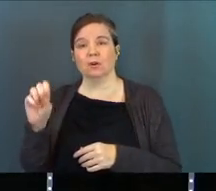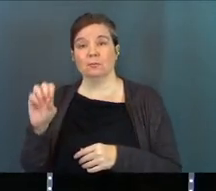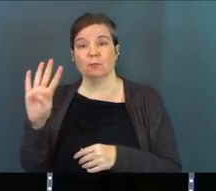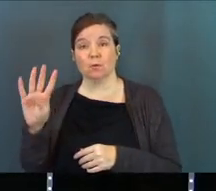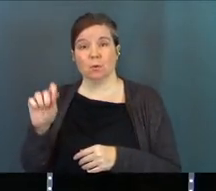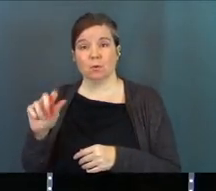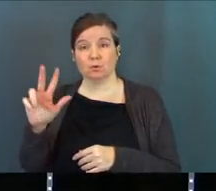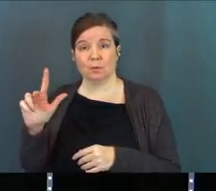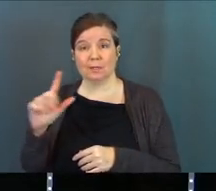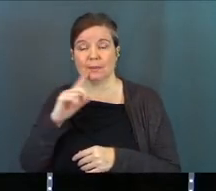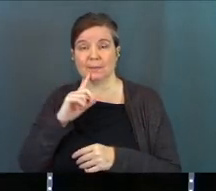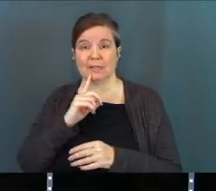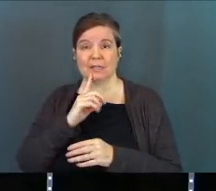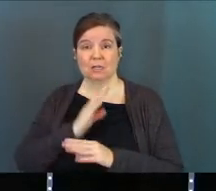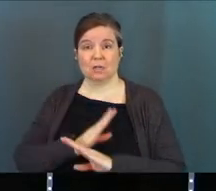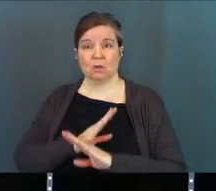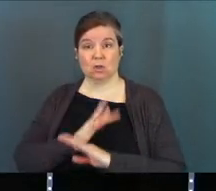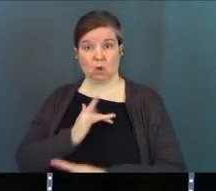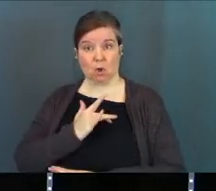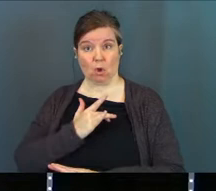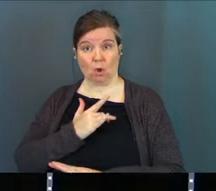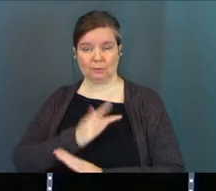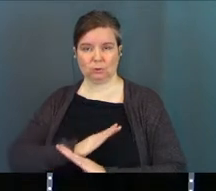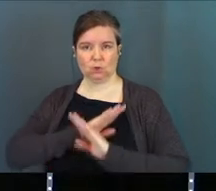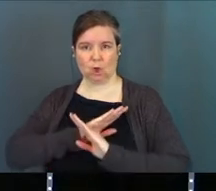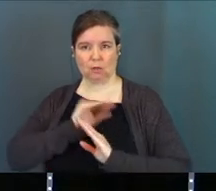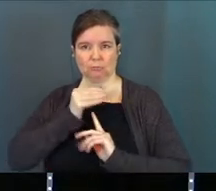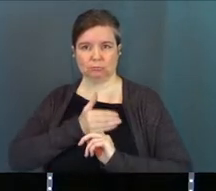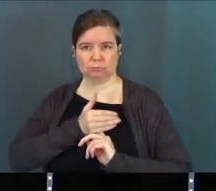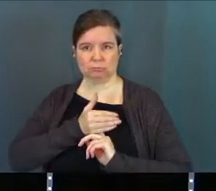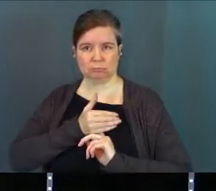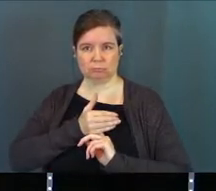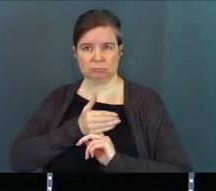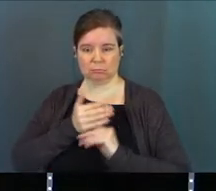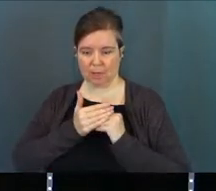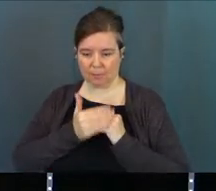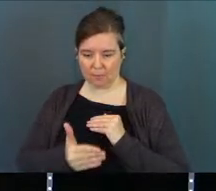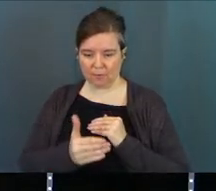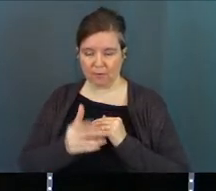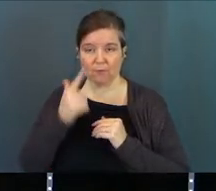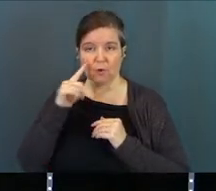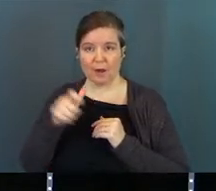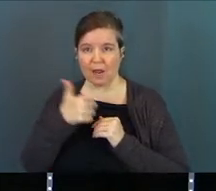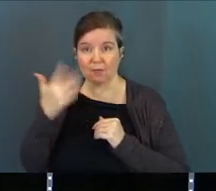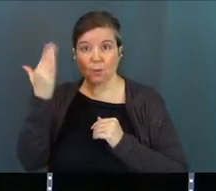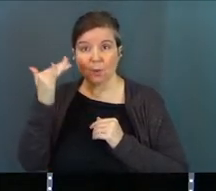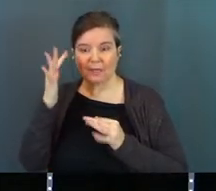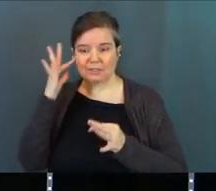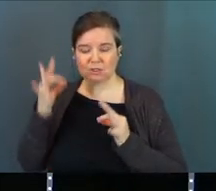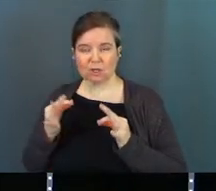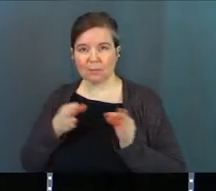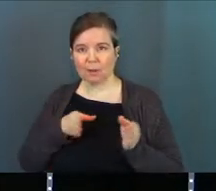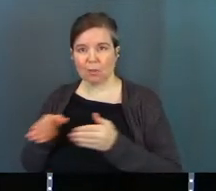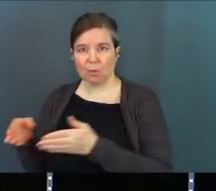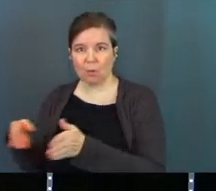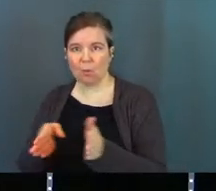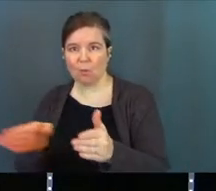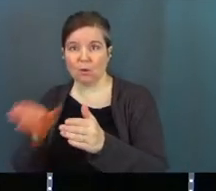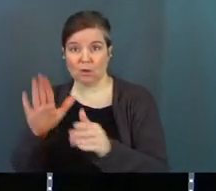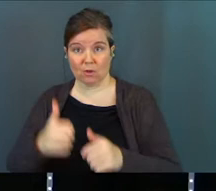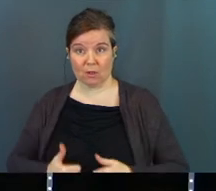guard your heart above all else, for it determines the course of your life. Our hearts,